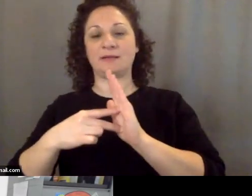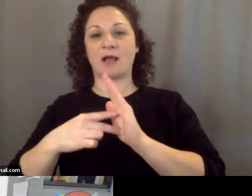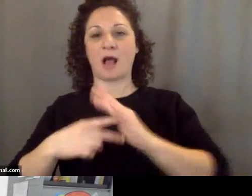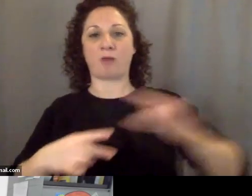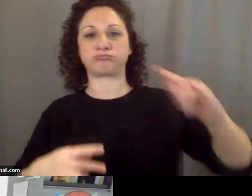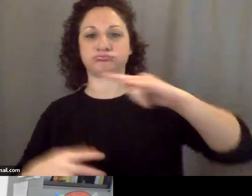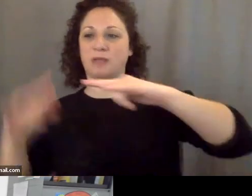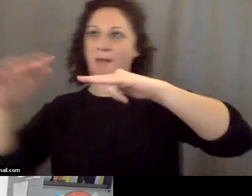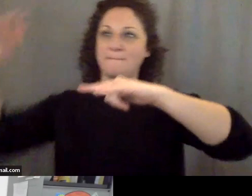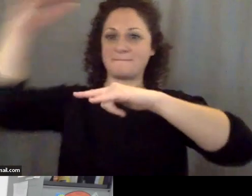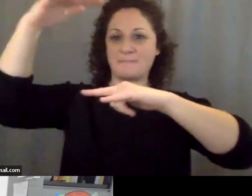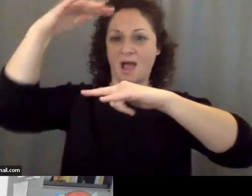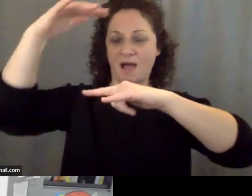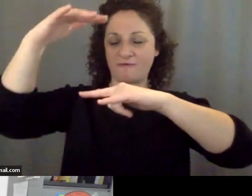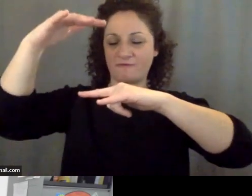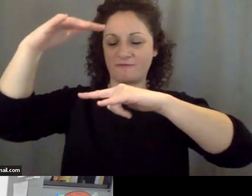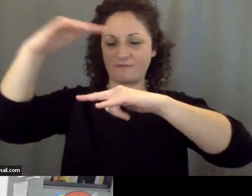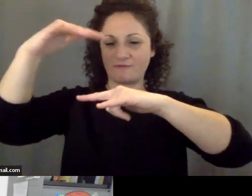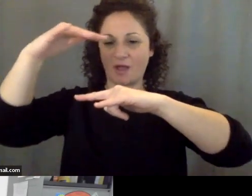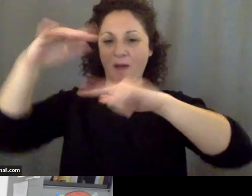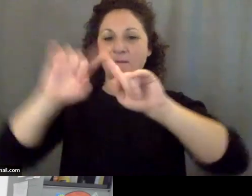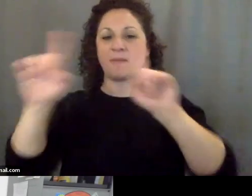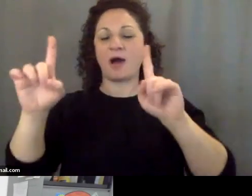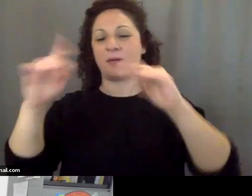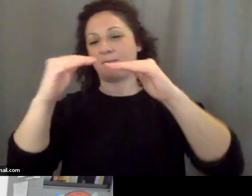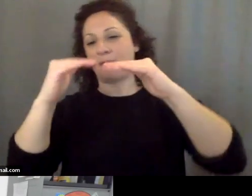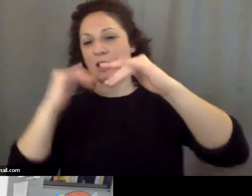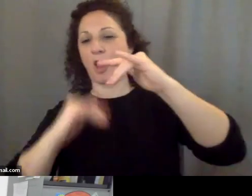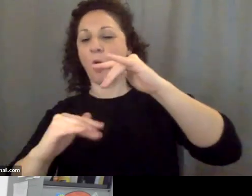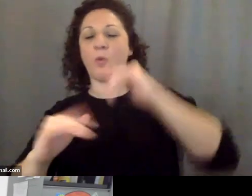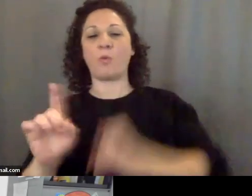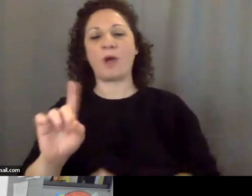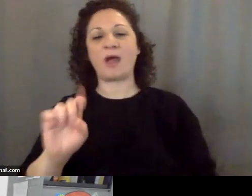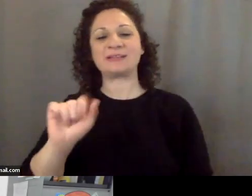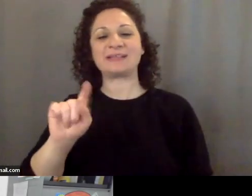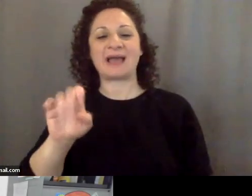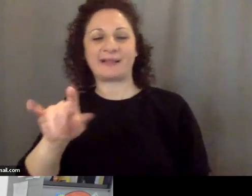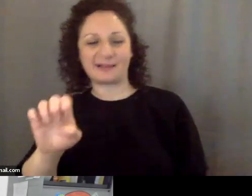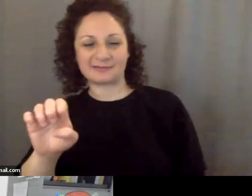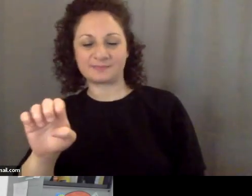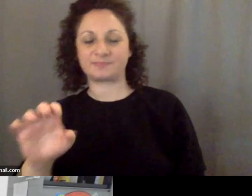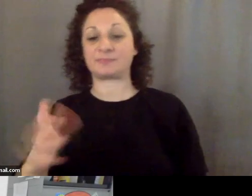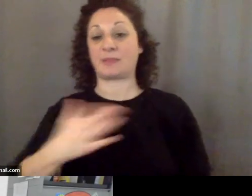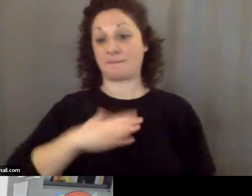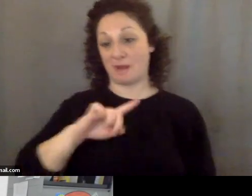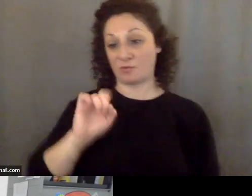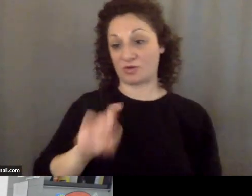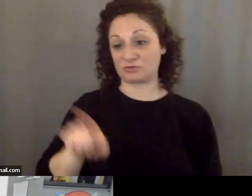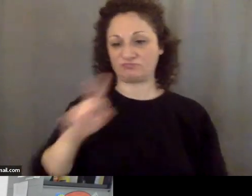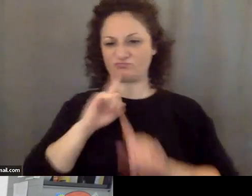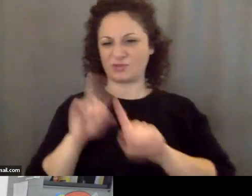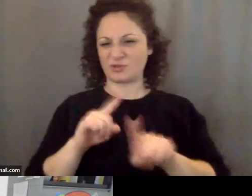far below where a satellite might be. And I'll also answer the question I had which is why